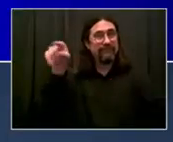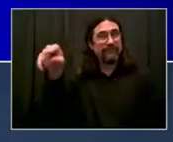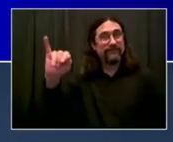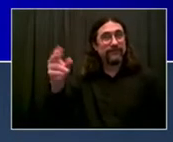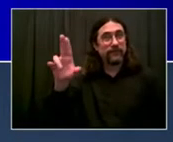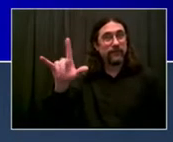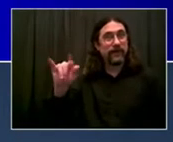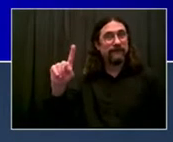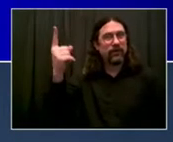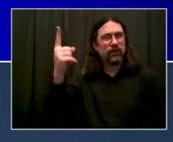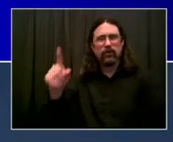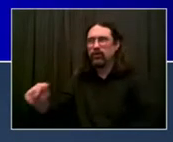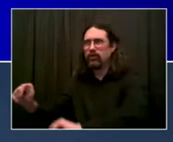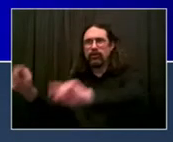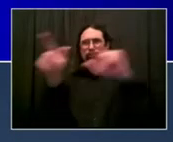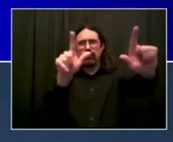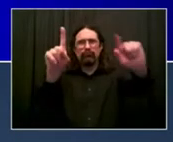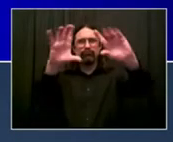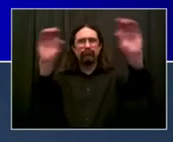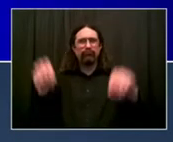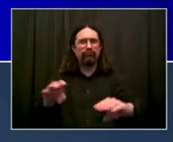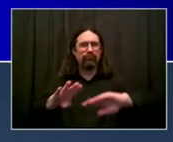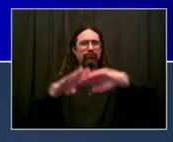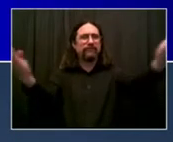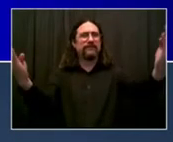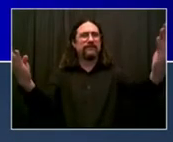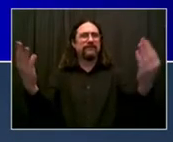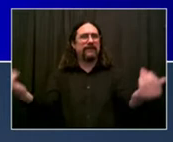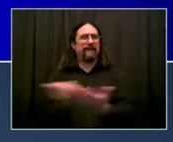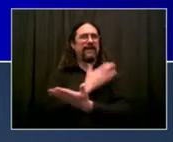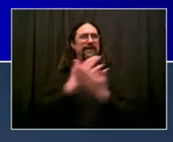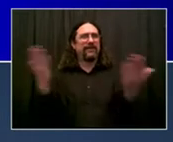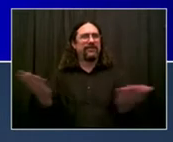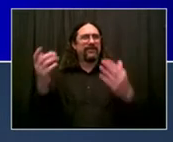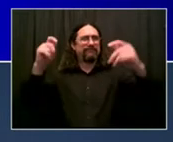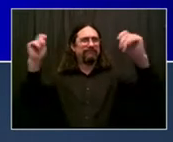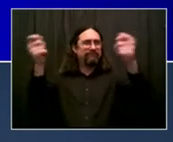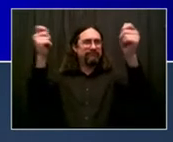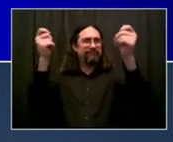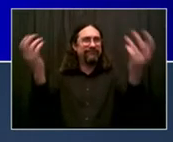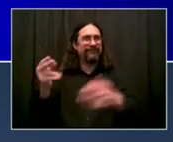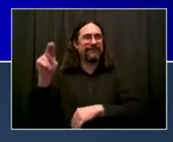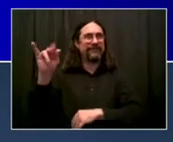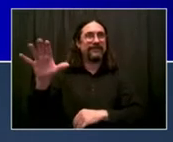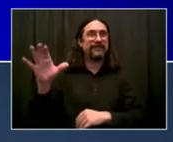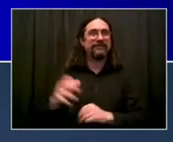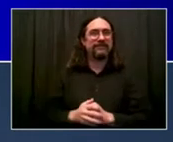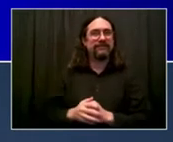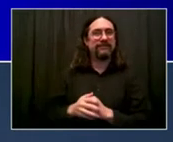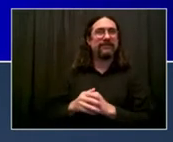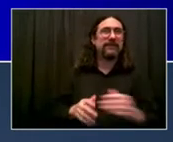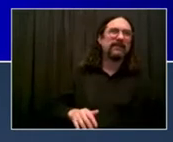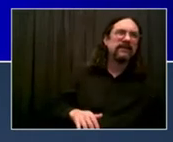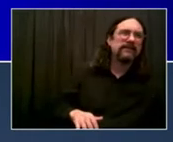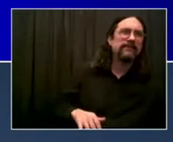to bring New York City back fully. On July 1st, all systems go because you've earned